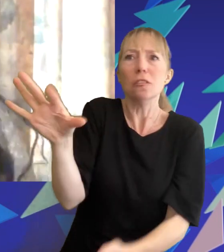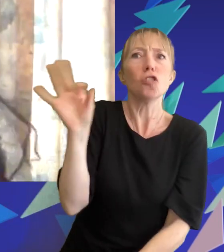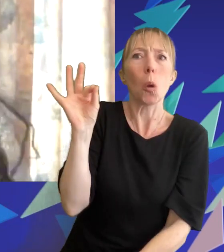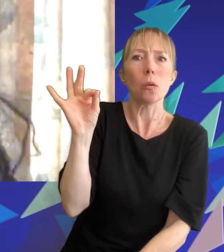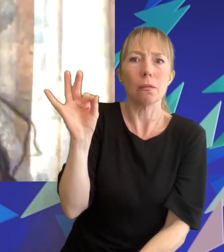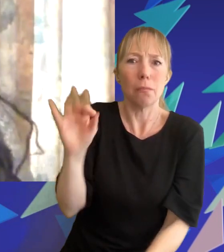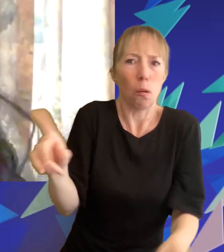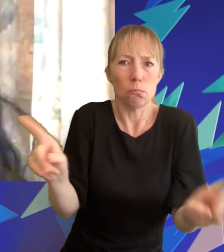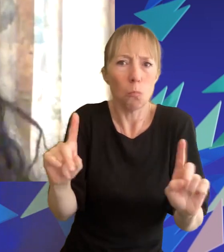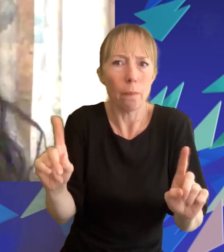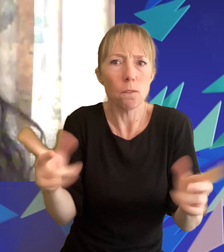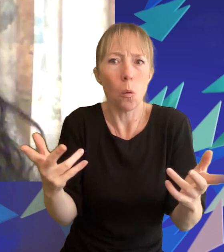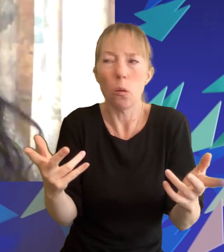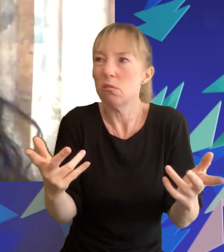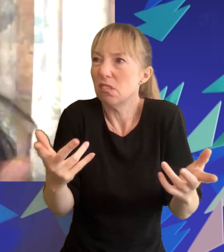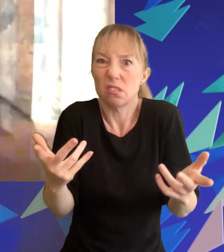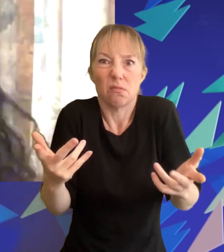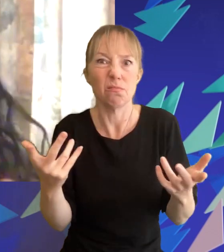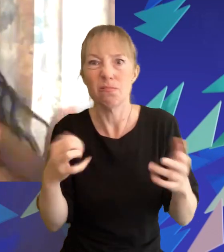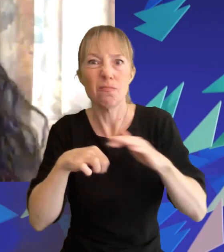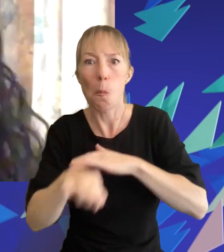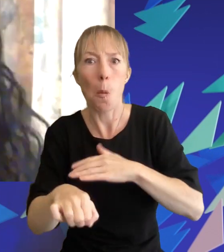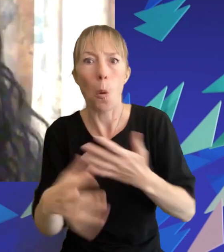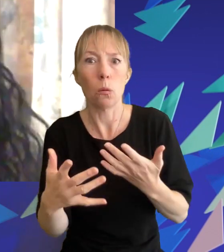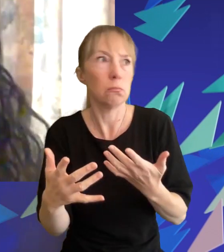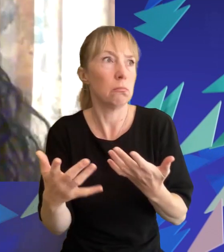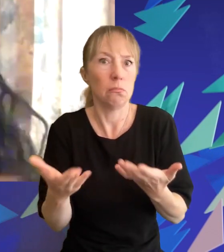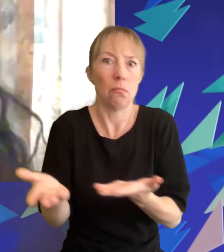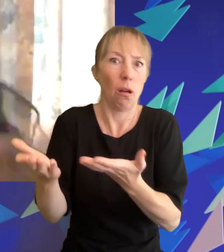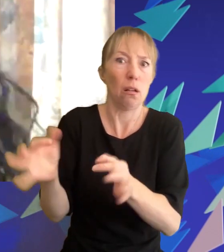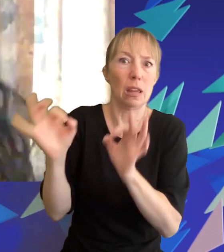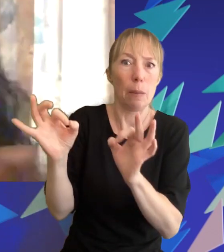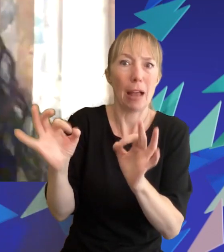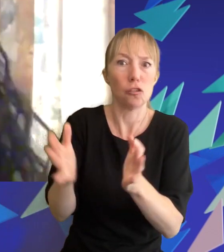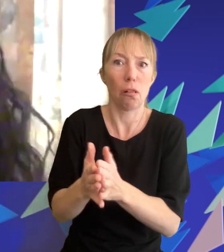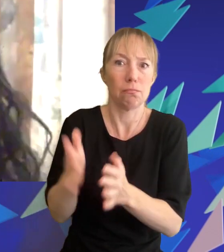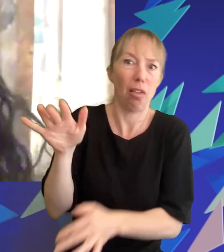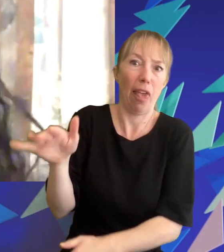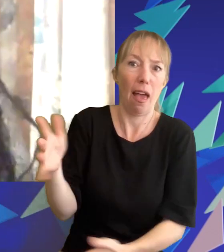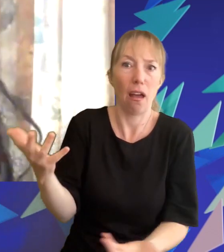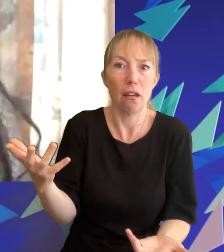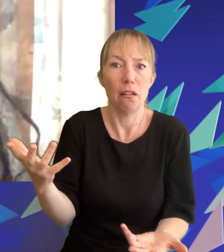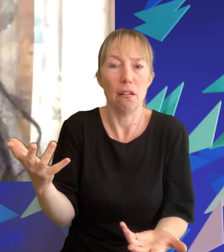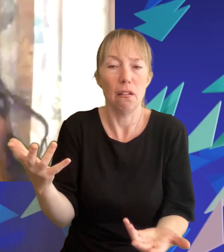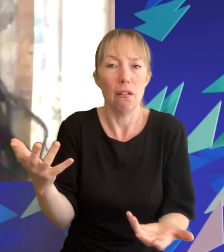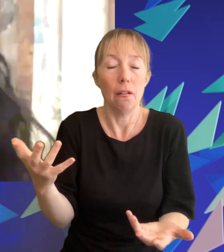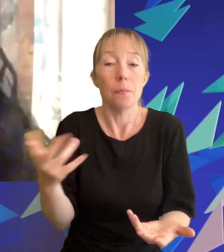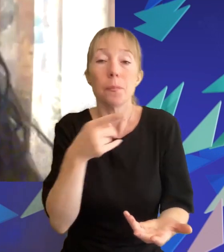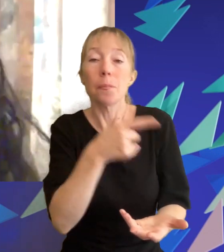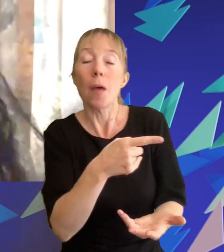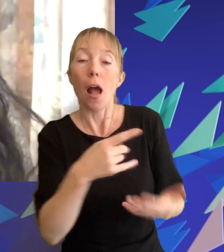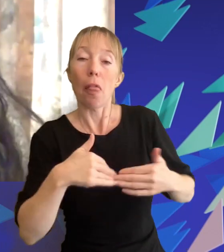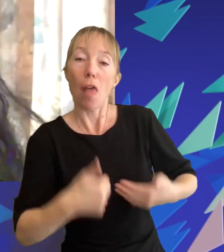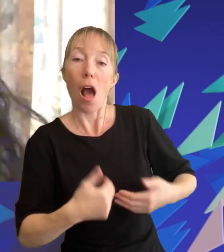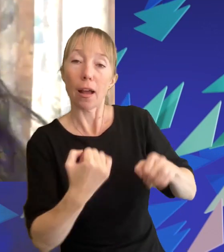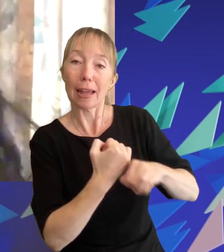anything to merit it they just sort of are just special um they're just sort of born with it um whereas in the hunger